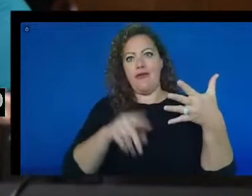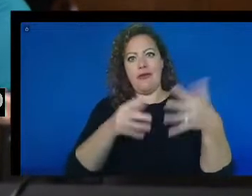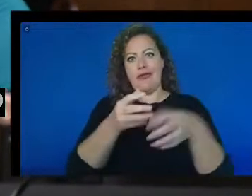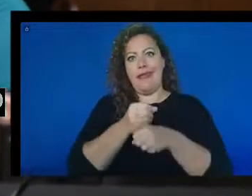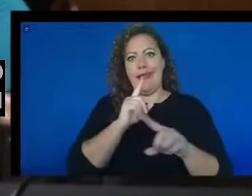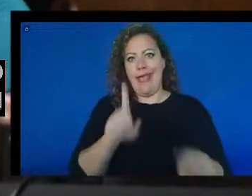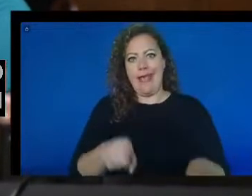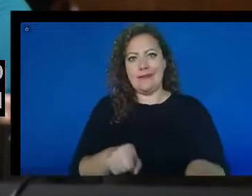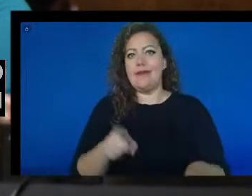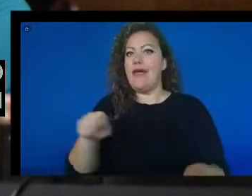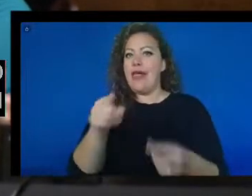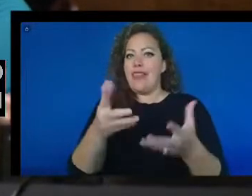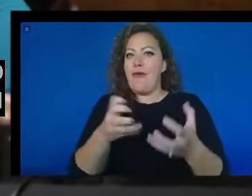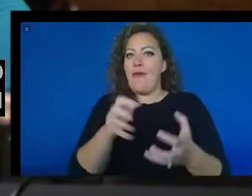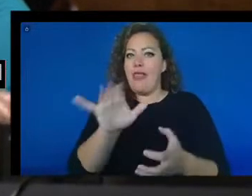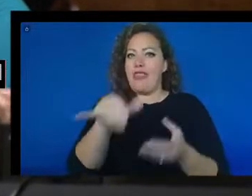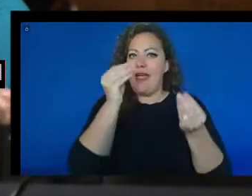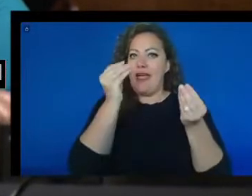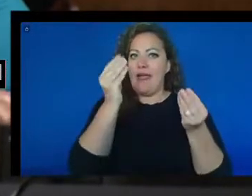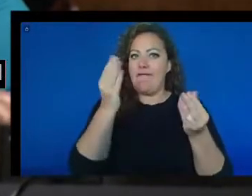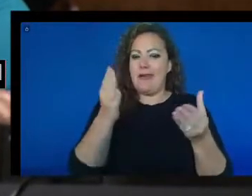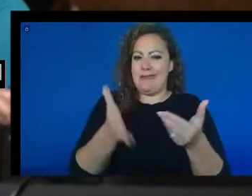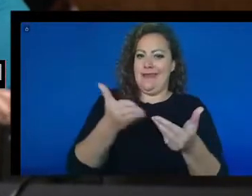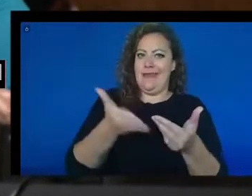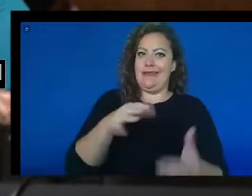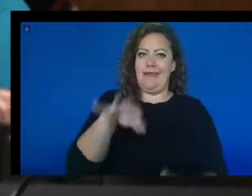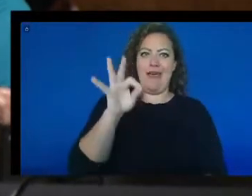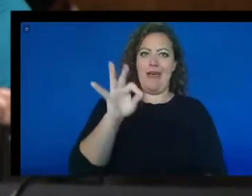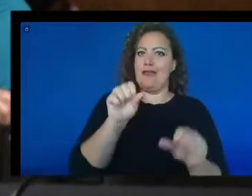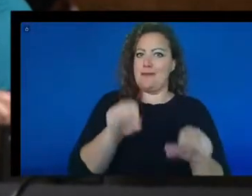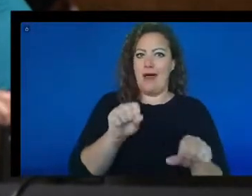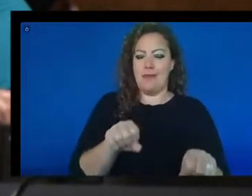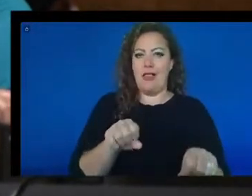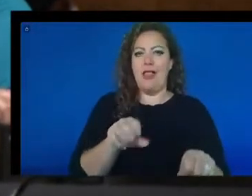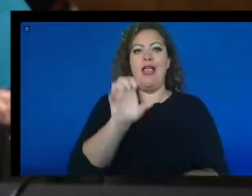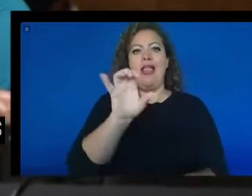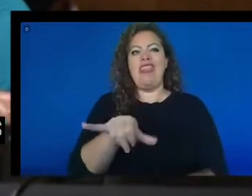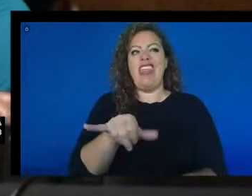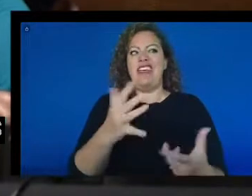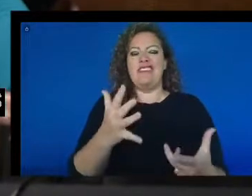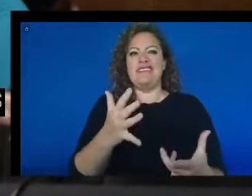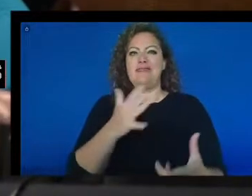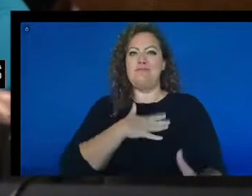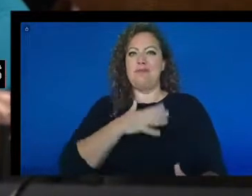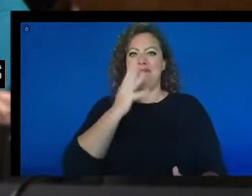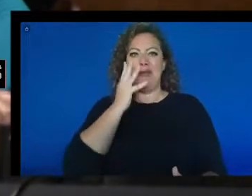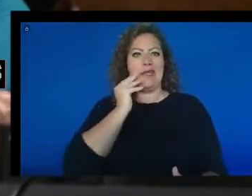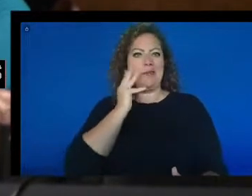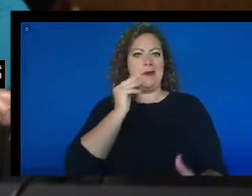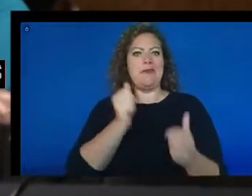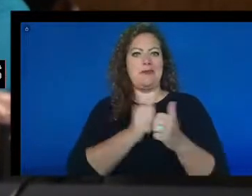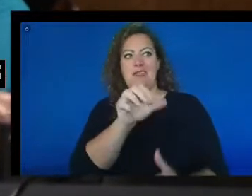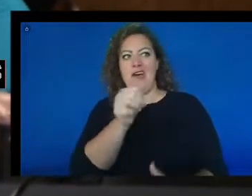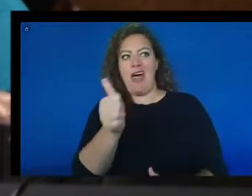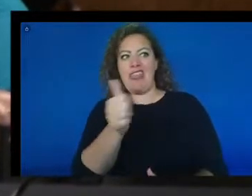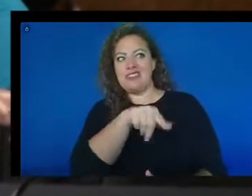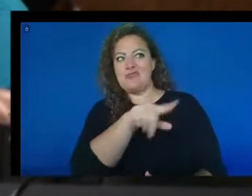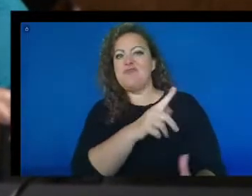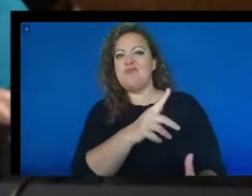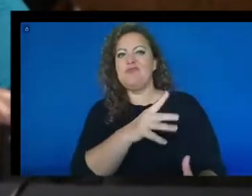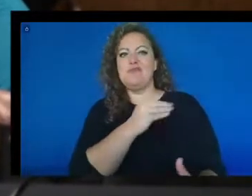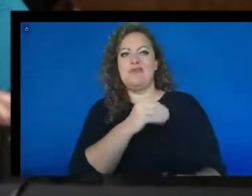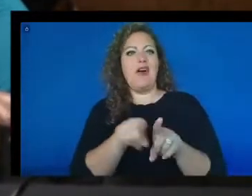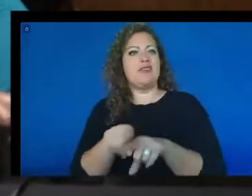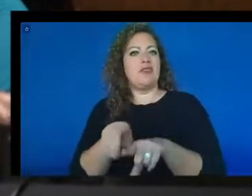to have that information as easily found as possible. So that's pretty much the experience I've had with others as well on